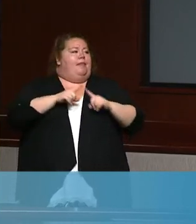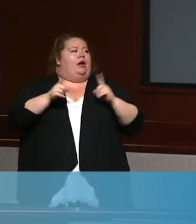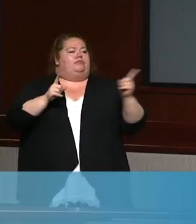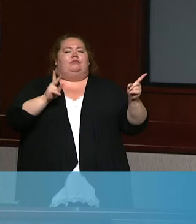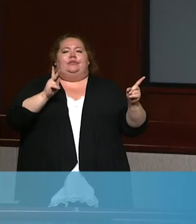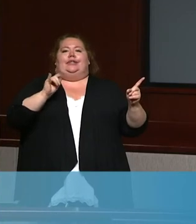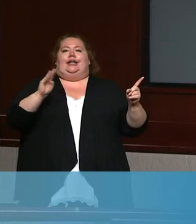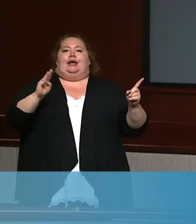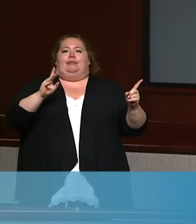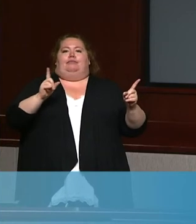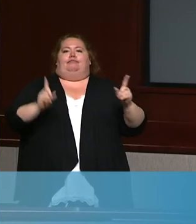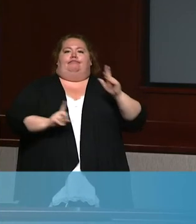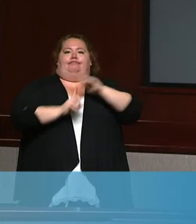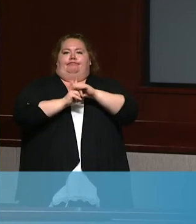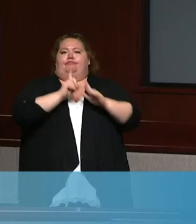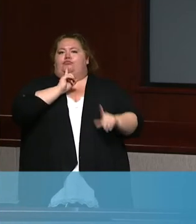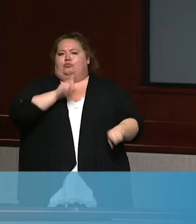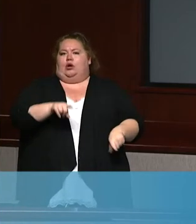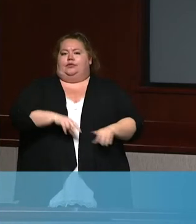to answer your question.